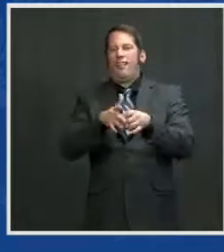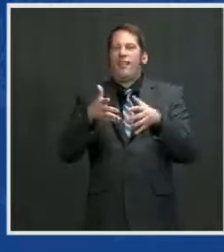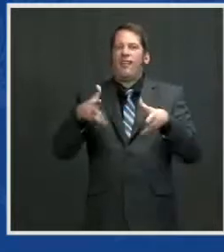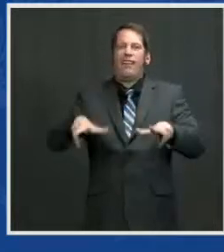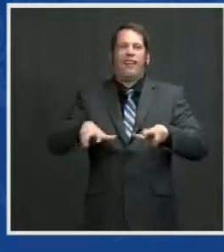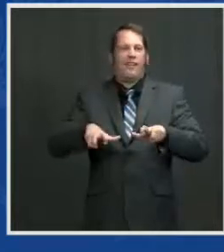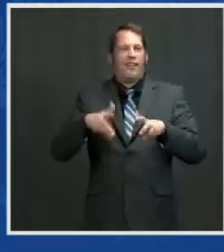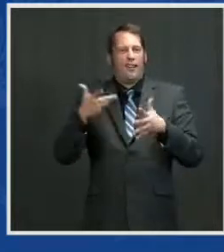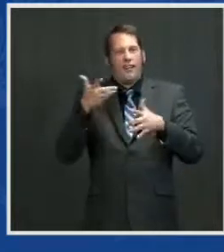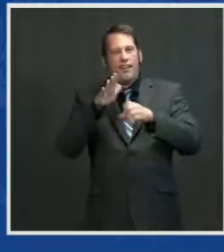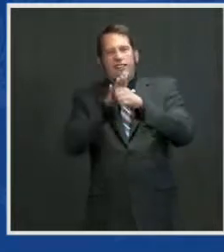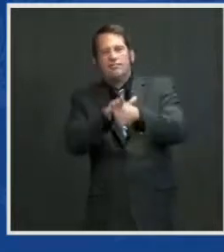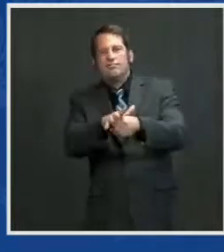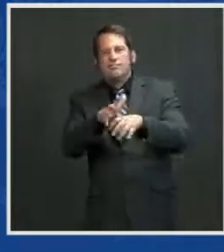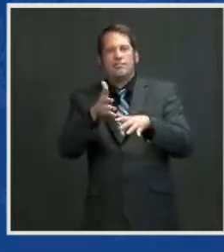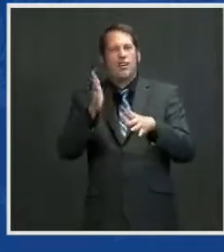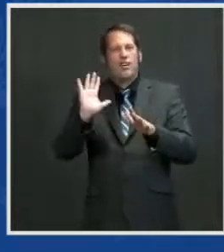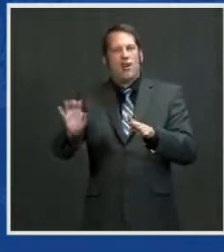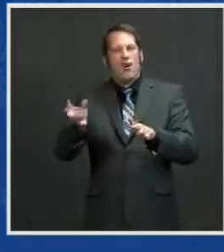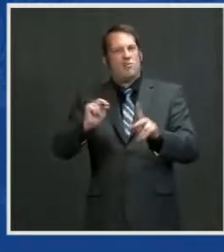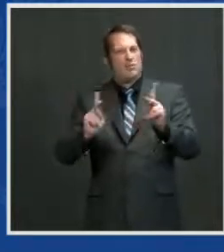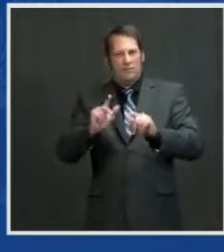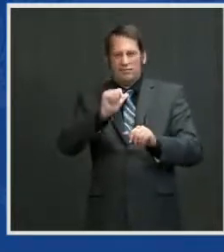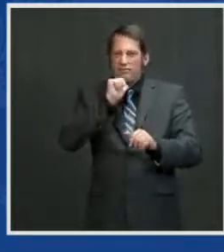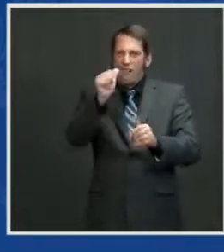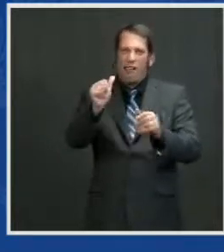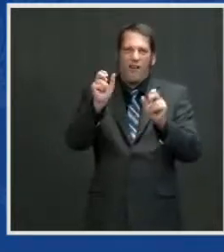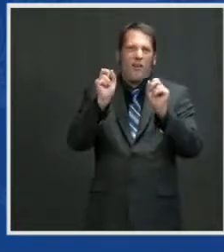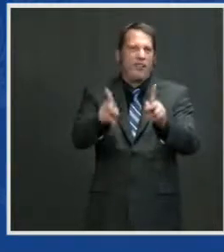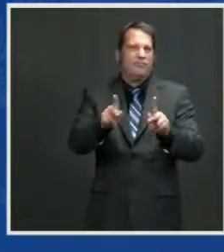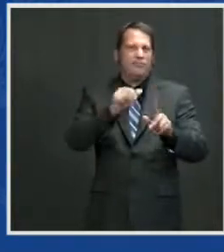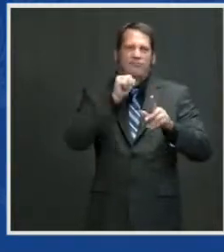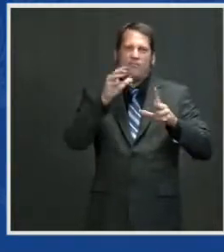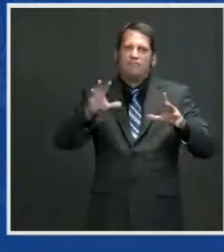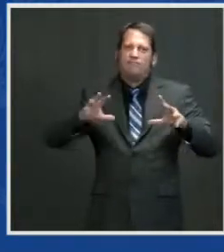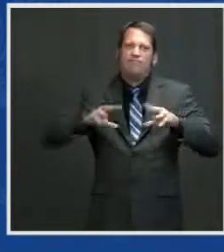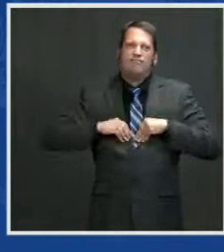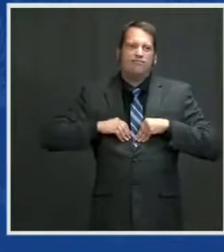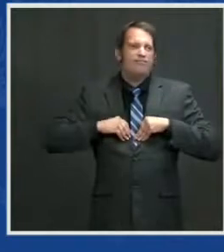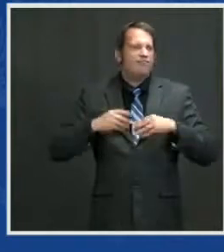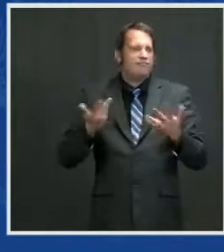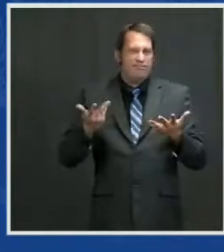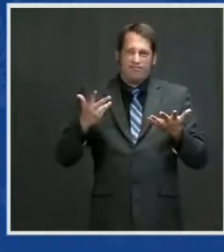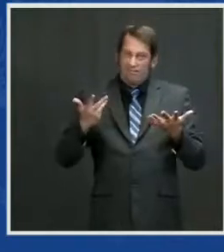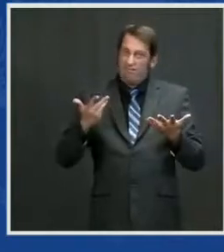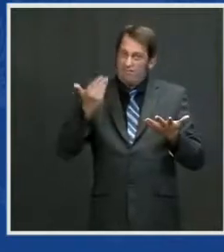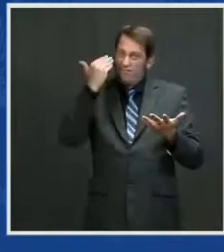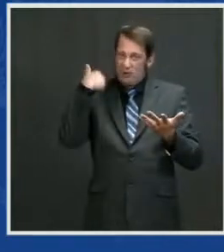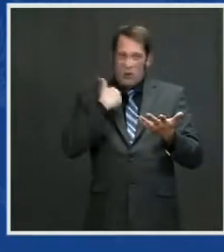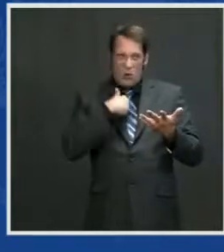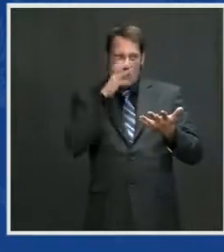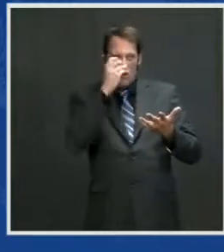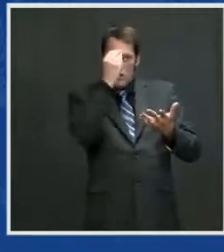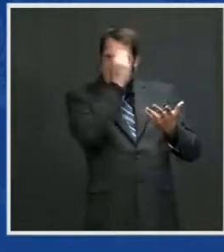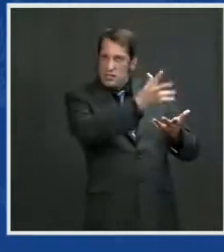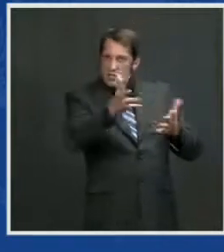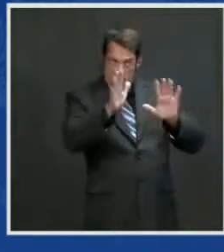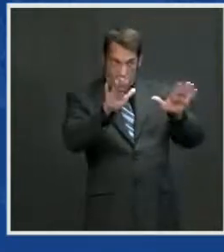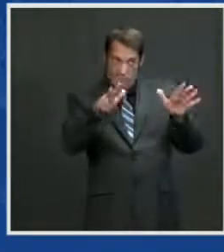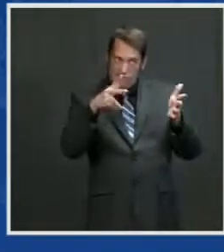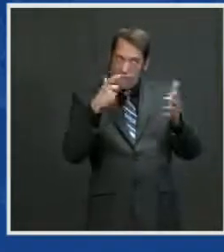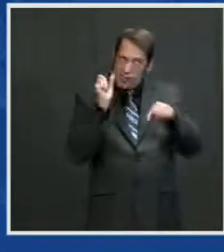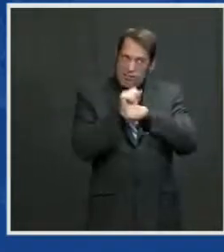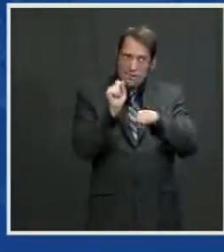they're wrong. But it doesn't mean we don't have to work harder than ever to prove that democracy can still deliver for our people.